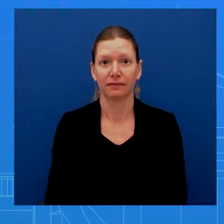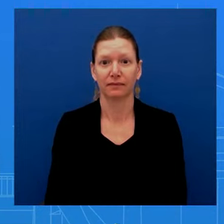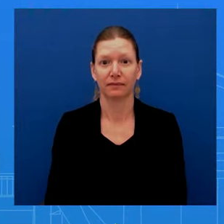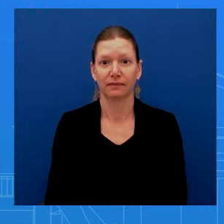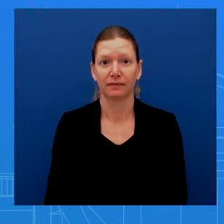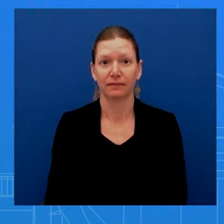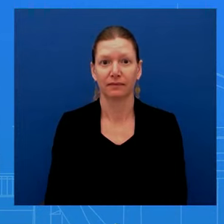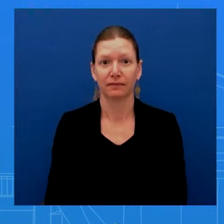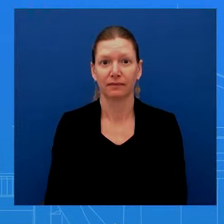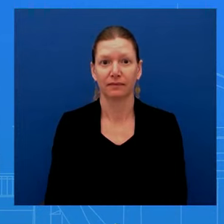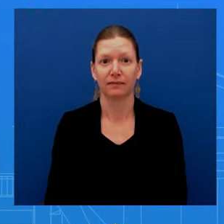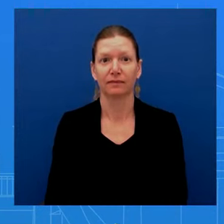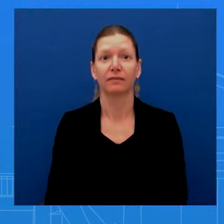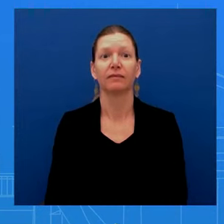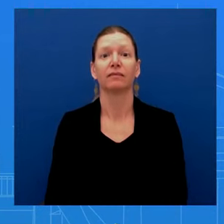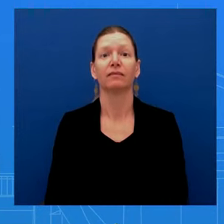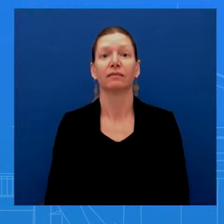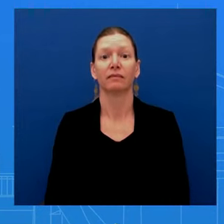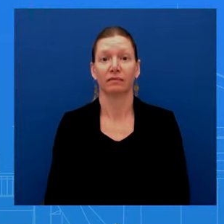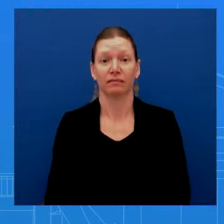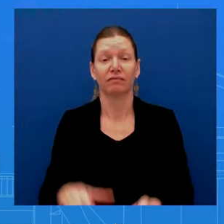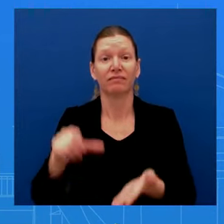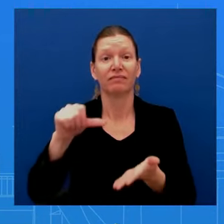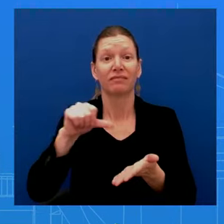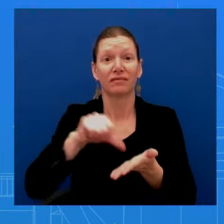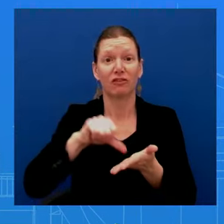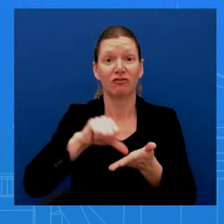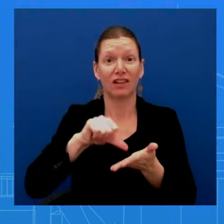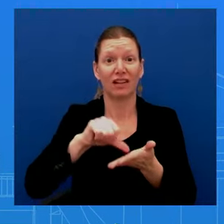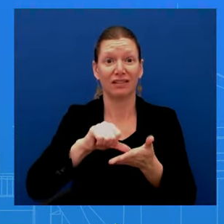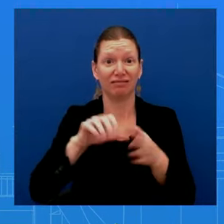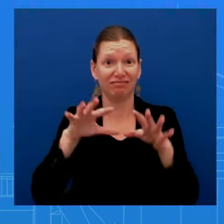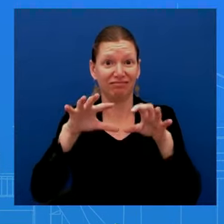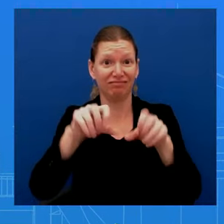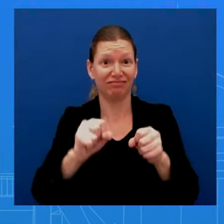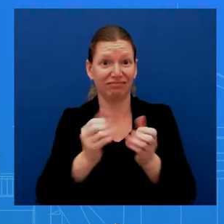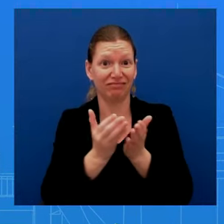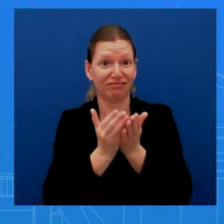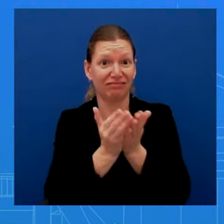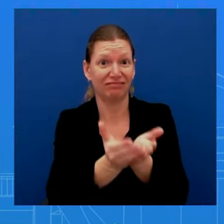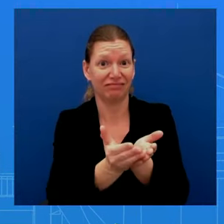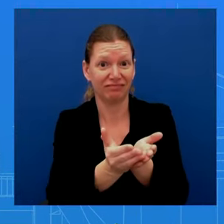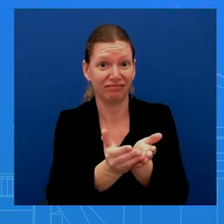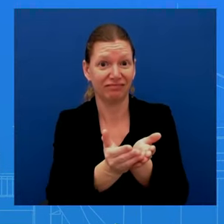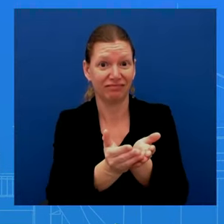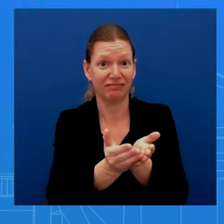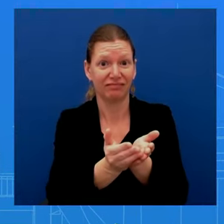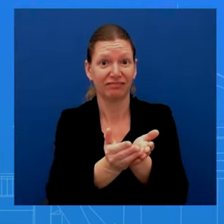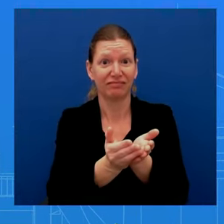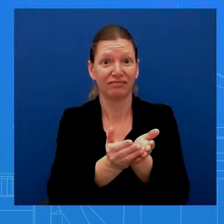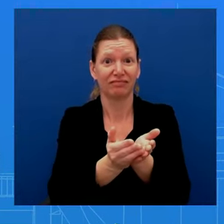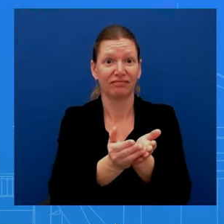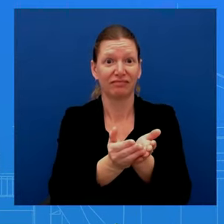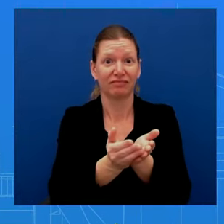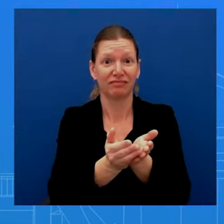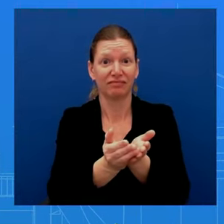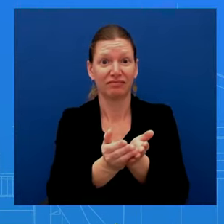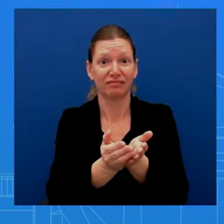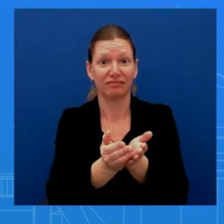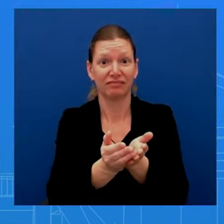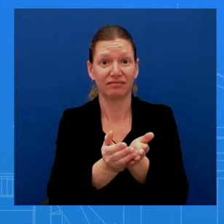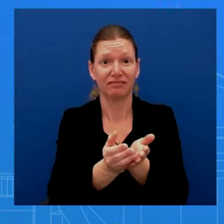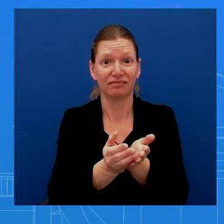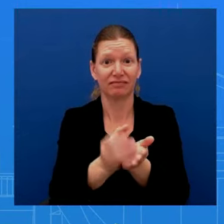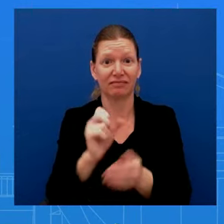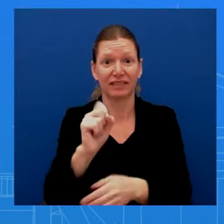of a merchant vessel called the St. Nicholas of Marshall Islands, flagged and Greek-owned oil tanker. While it was lawfully navigating waters in the